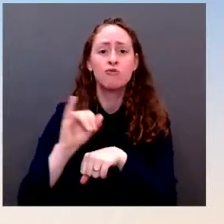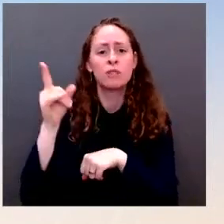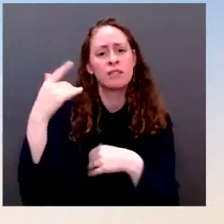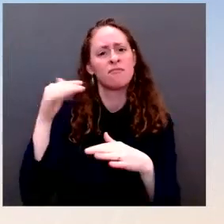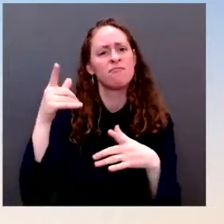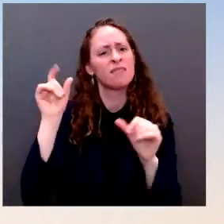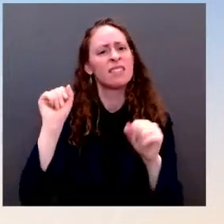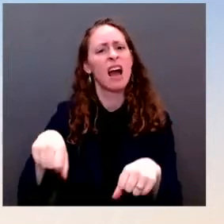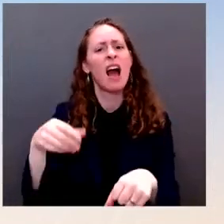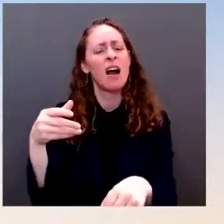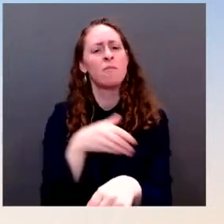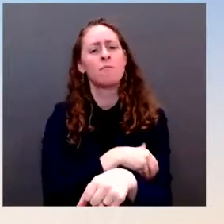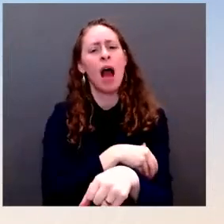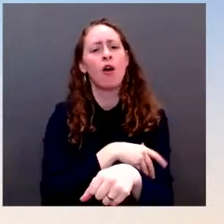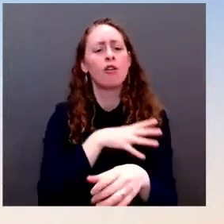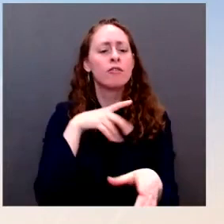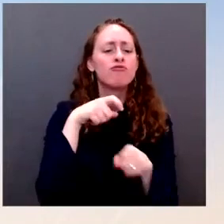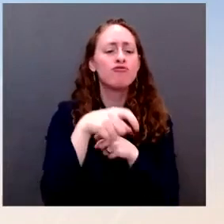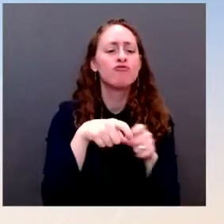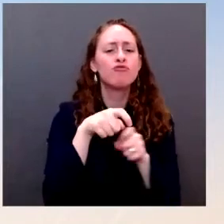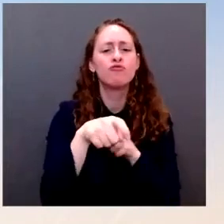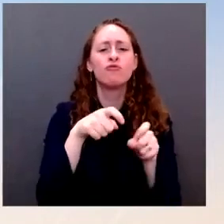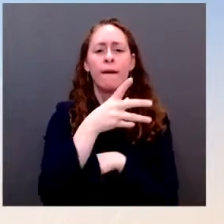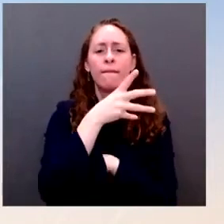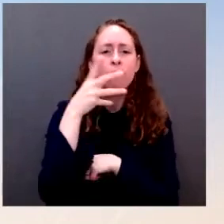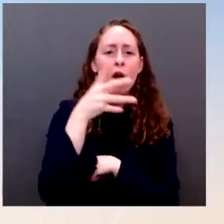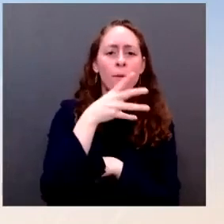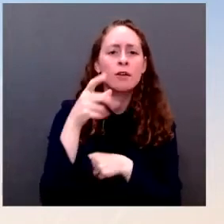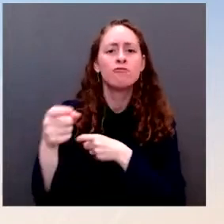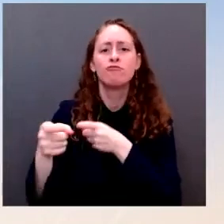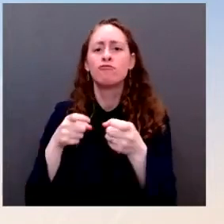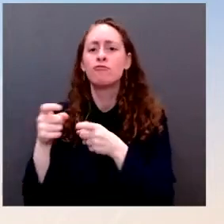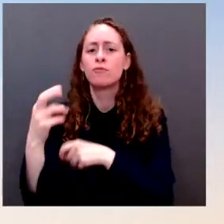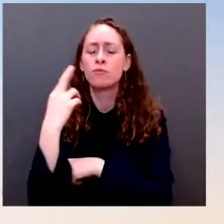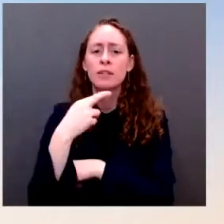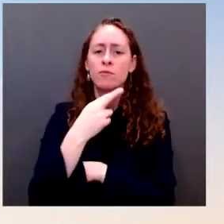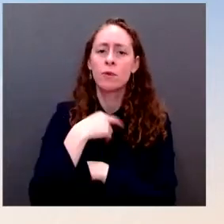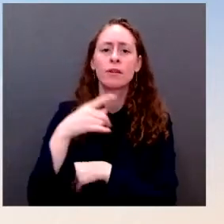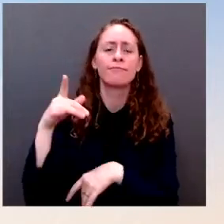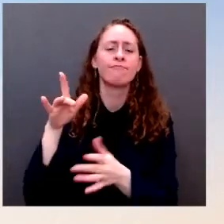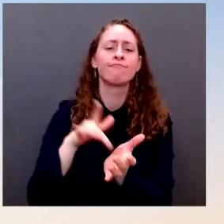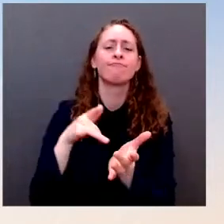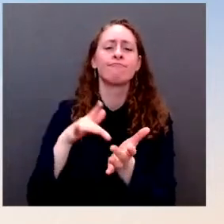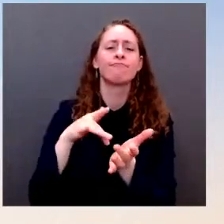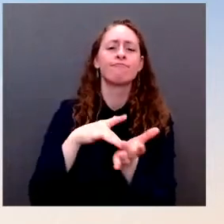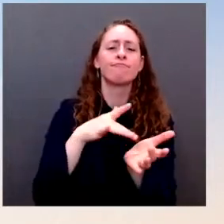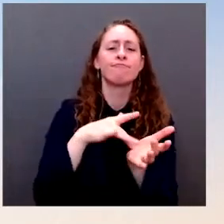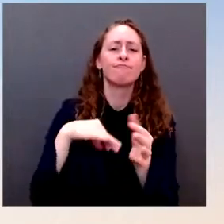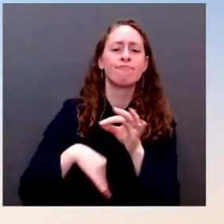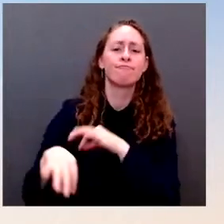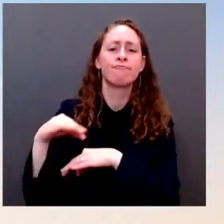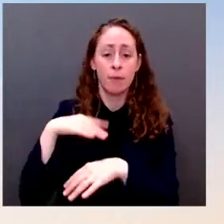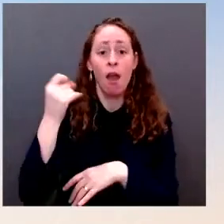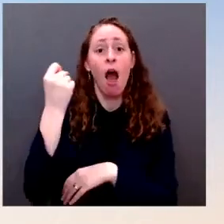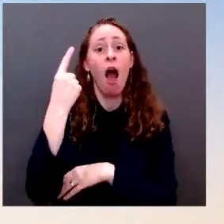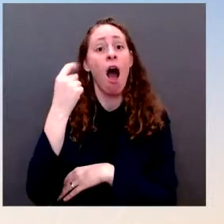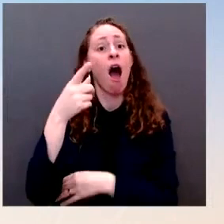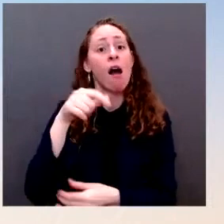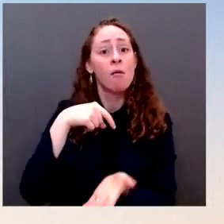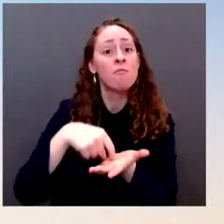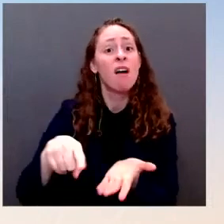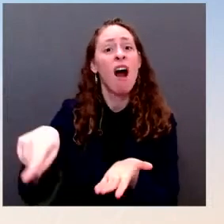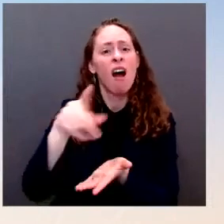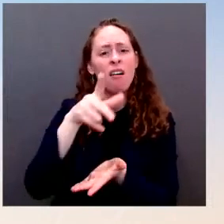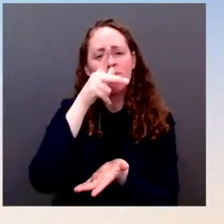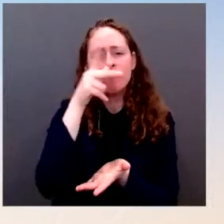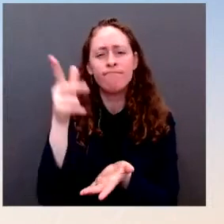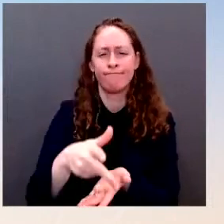and underpay them. The launch of this new tool is a critical part of the Biden-Harris administration's action plan for a fair, more competitive, and